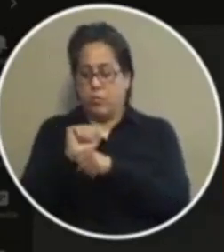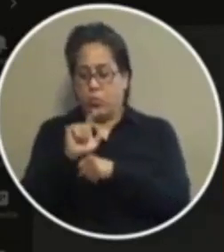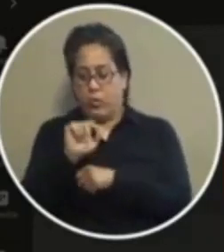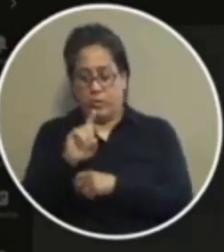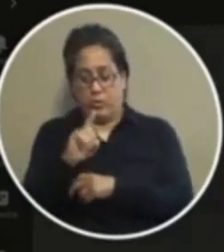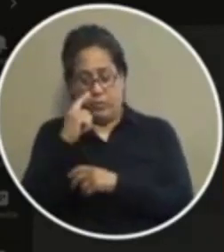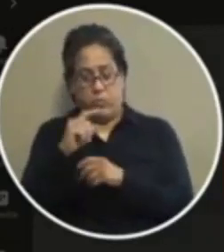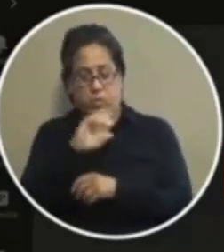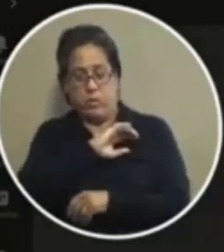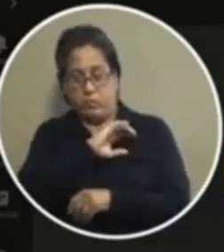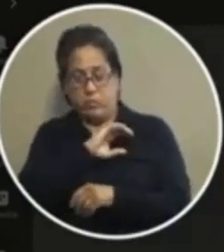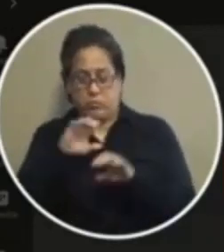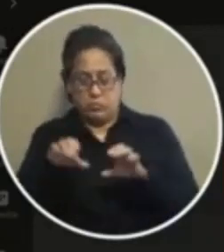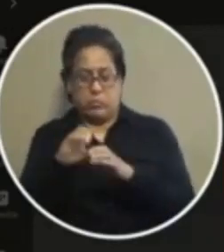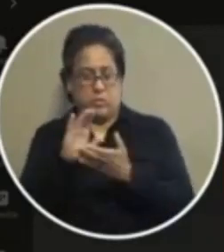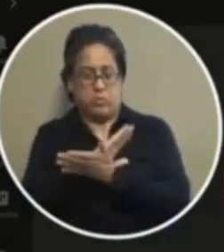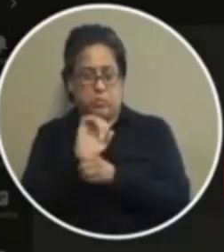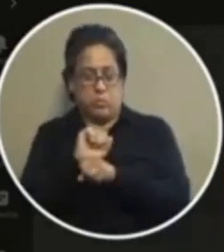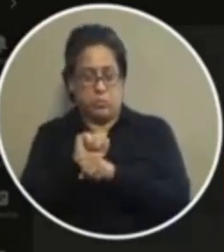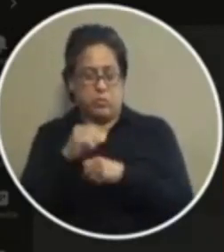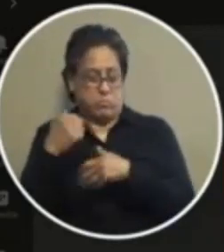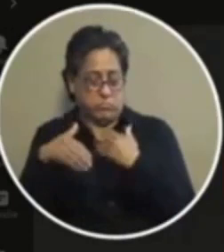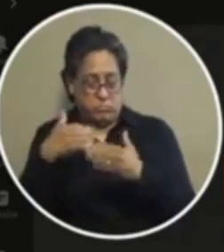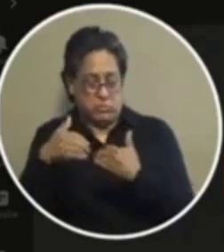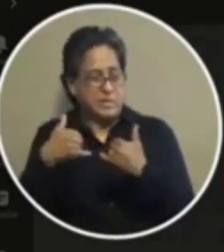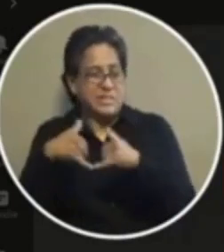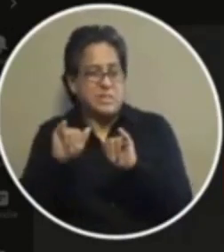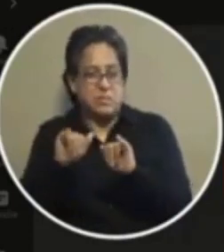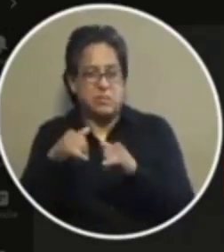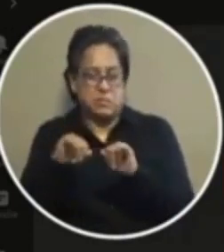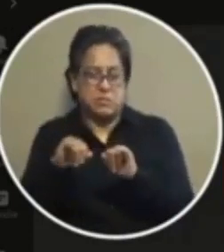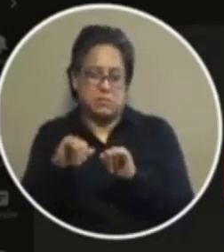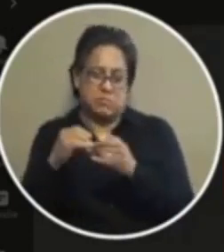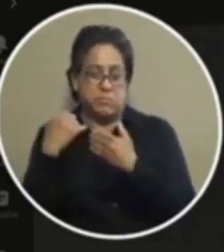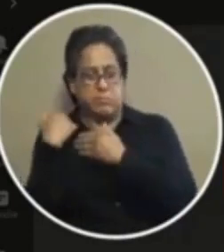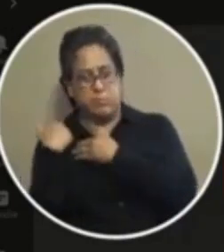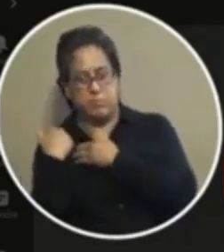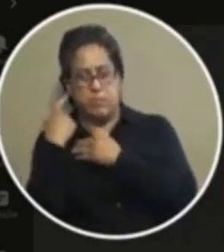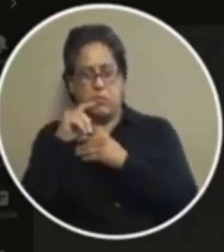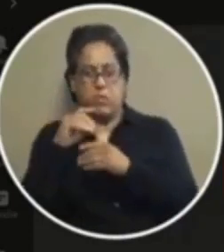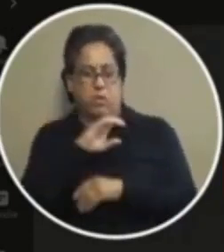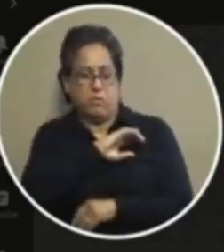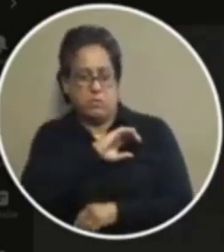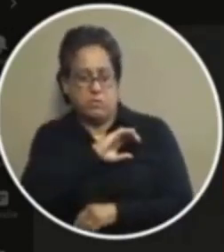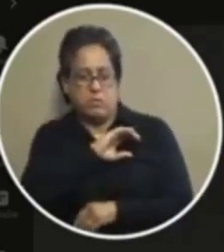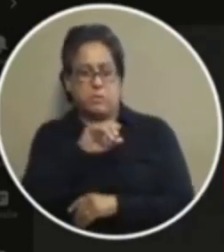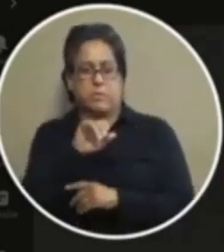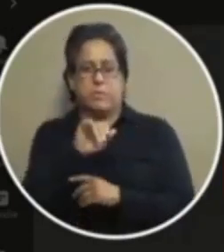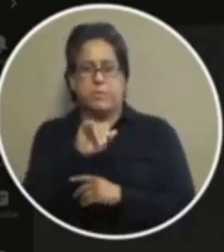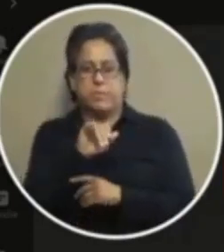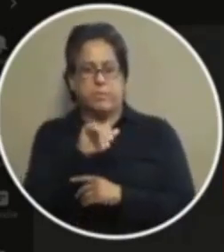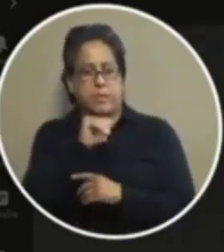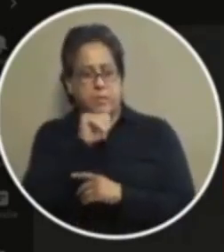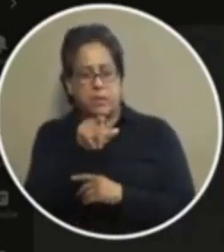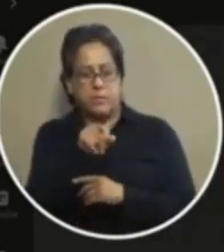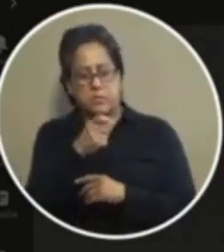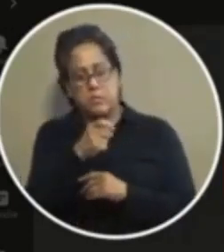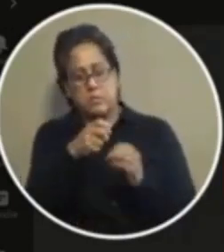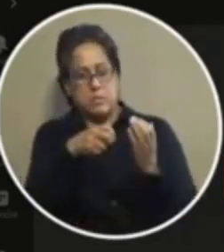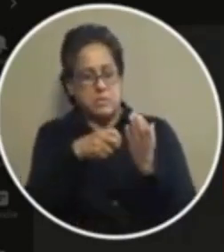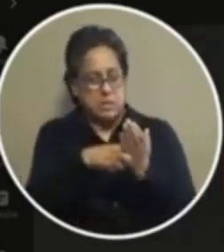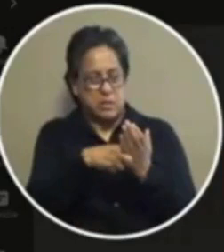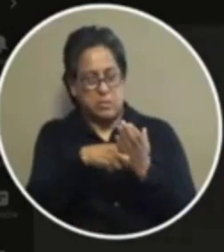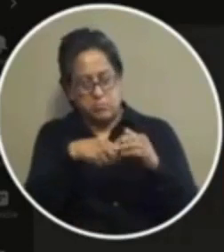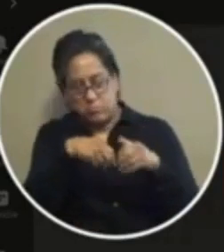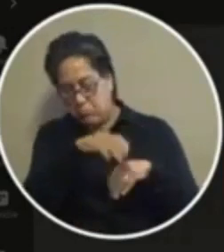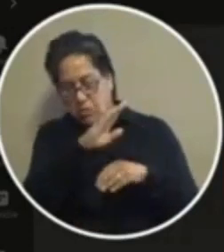officer as far as doing the paperwork processing is still a burden for the officer so if it's not just a site and then go on about